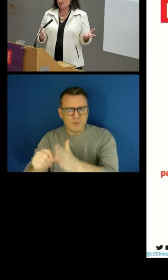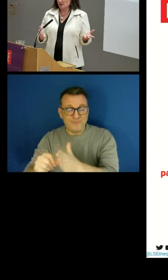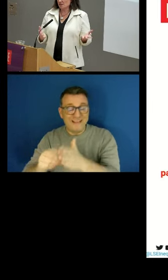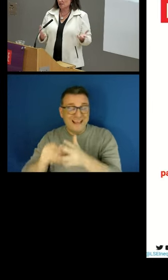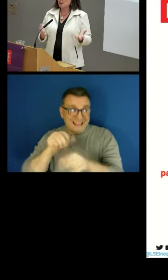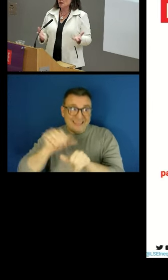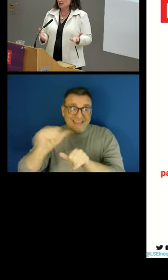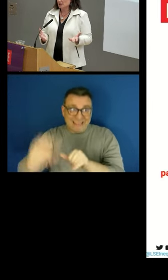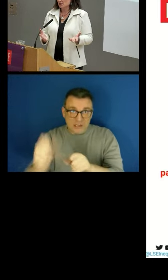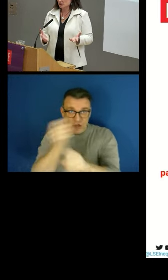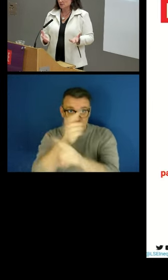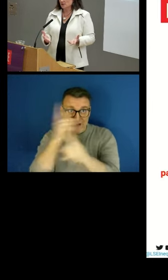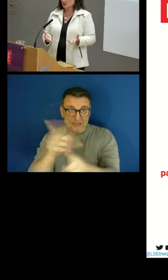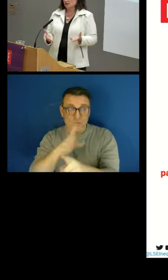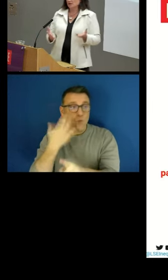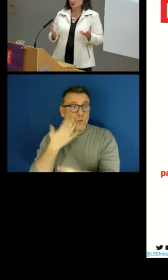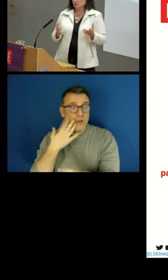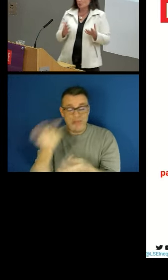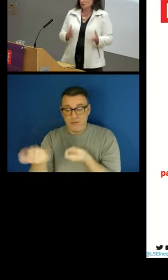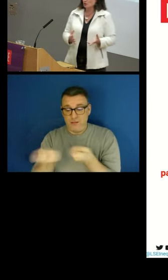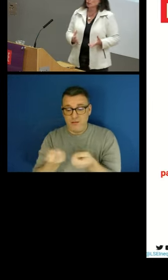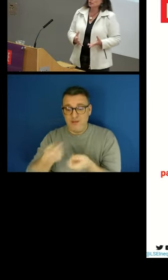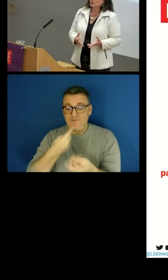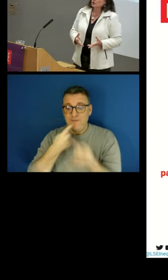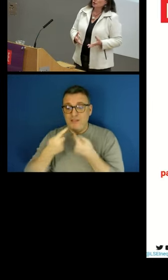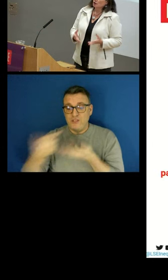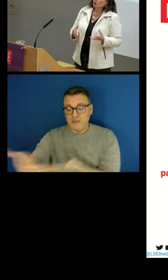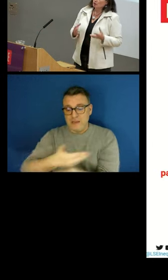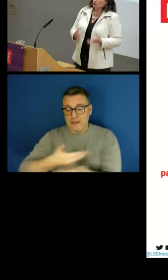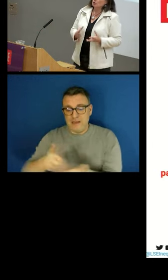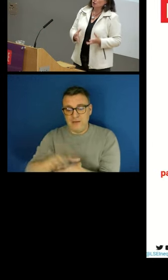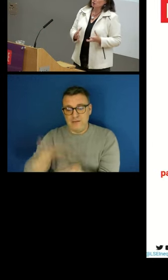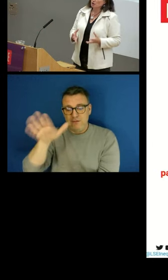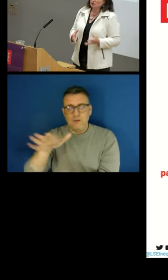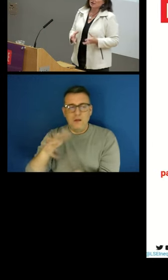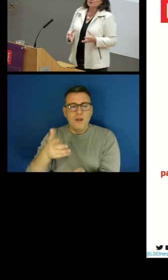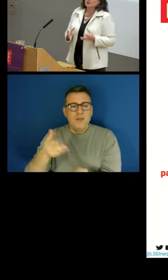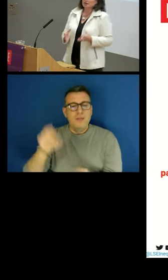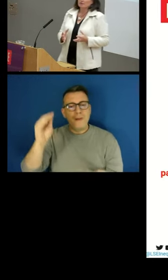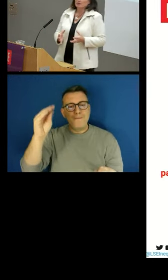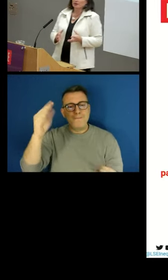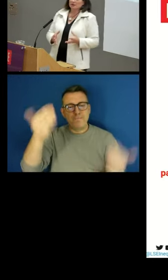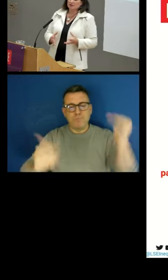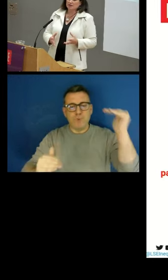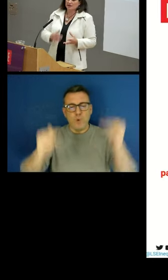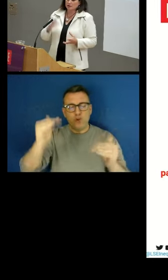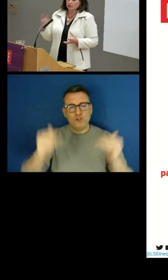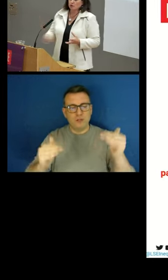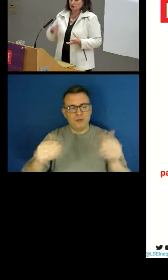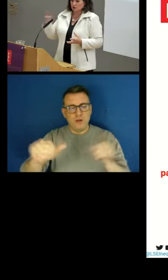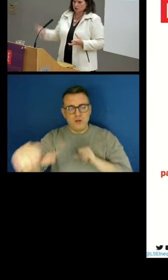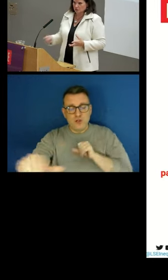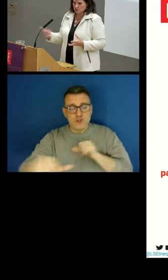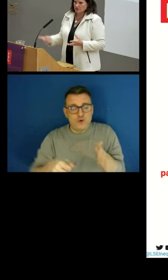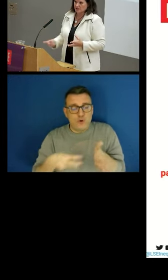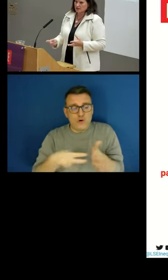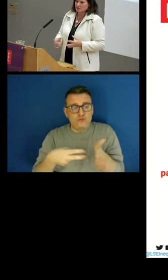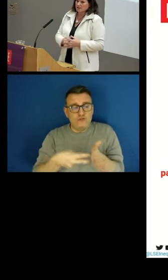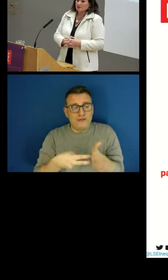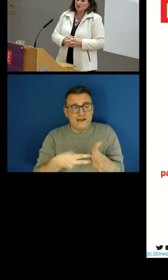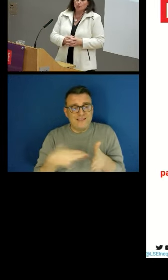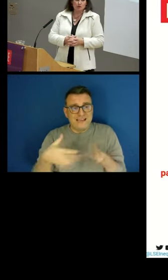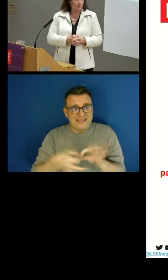administrative data in hand that the proportion of short-term contracts in the labor market, and therefore also the job